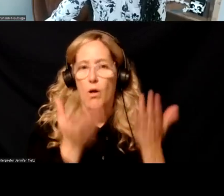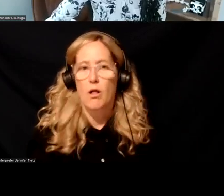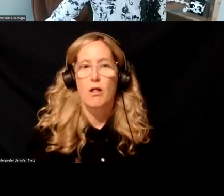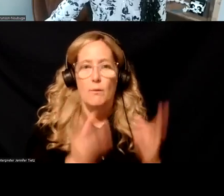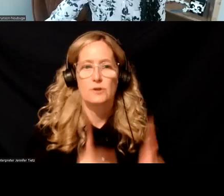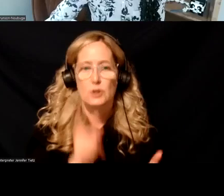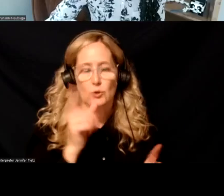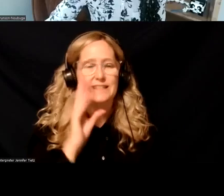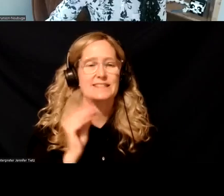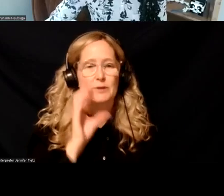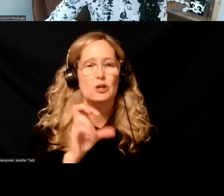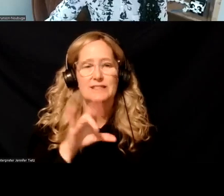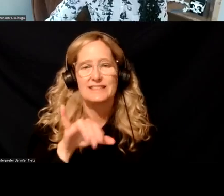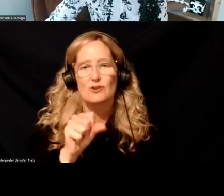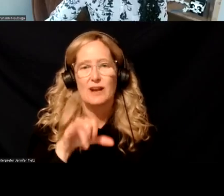crisis.